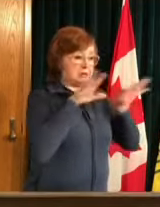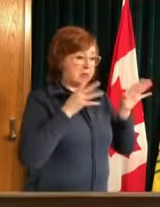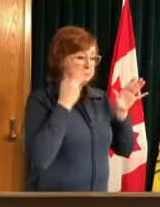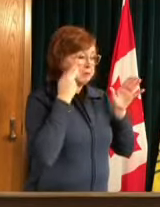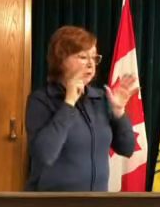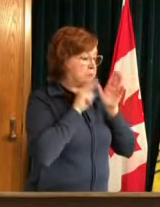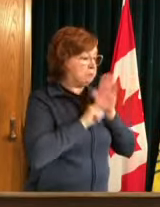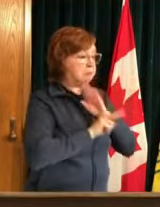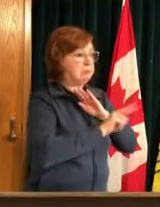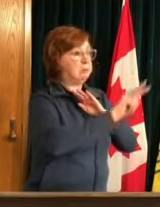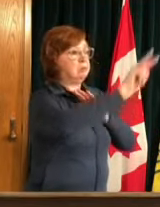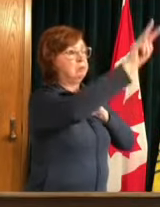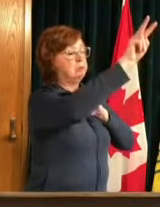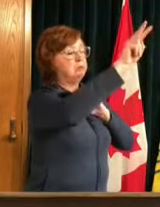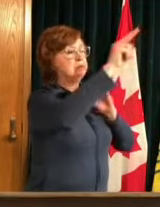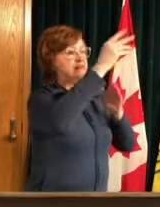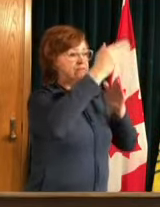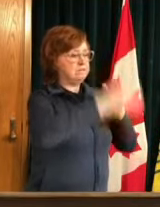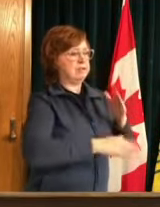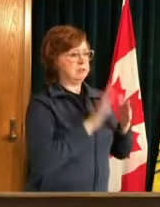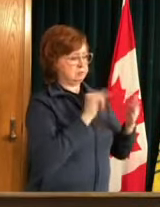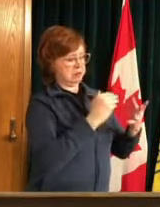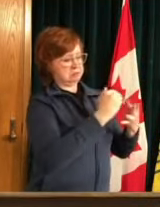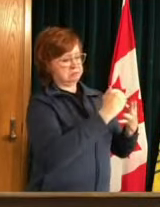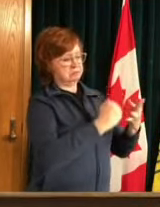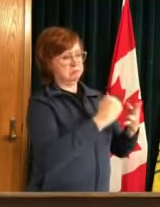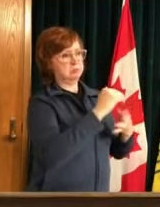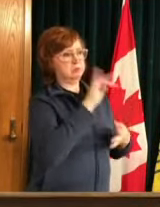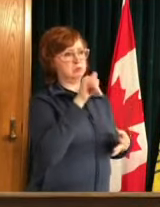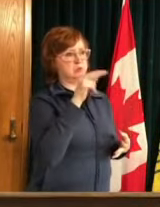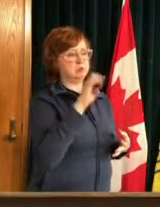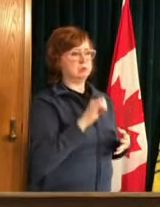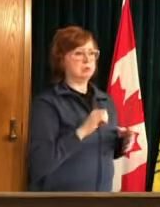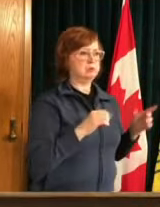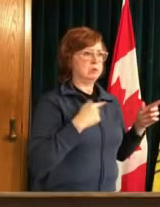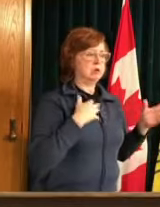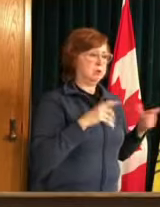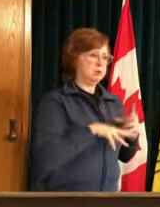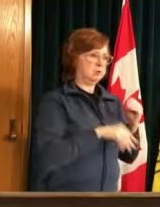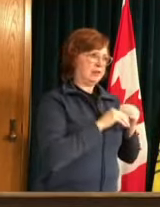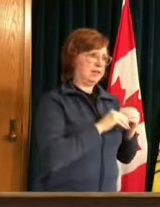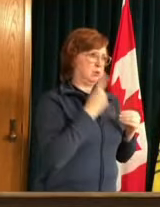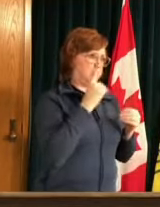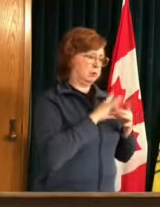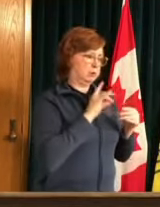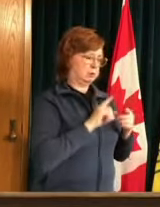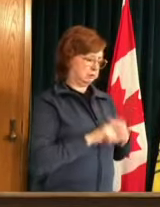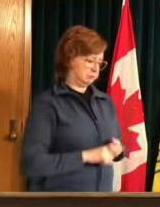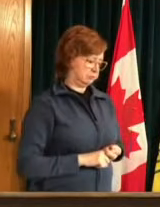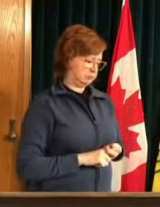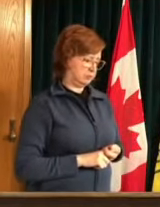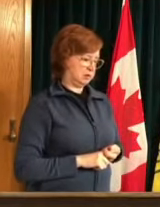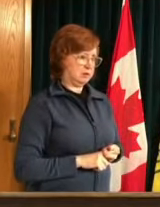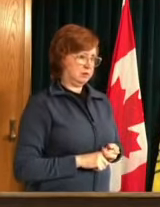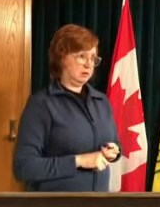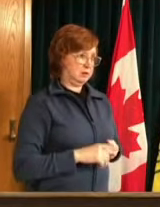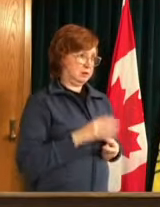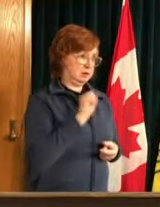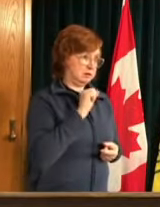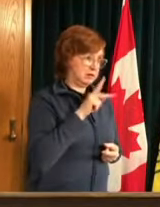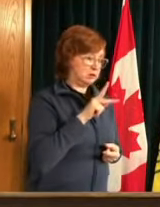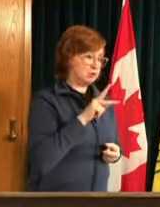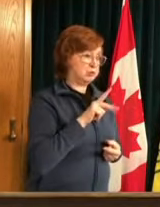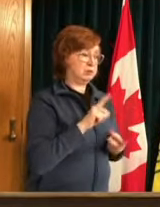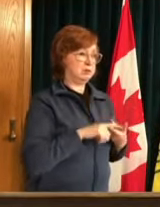i would just add i would just add to that we we don't have enough vaccines uh in saskatchewan or canada for any degree of vaccine shopping